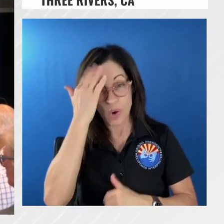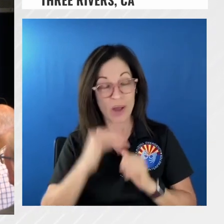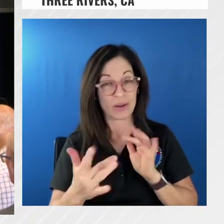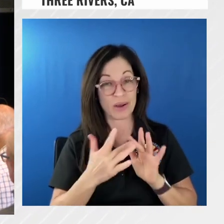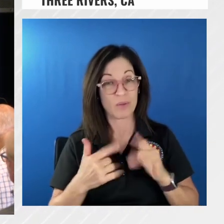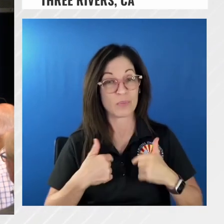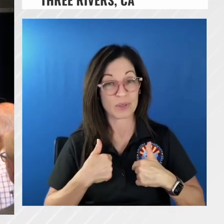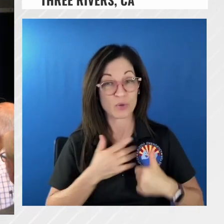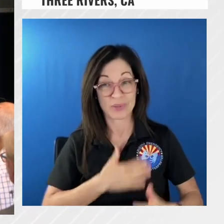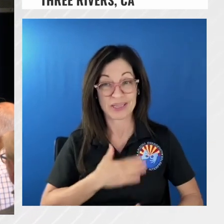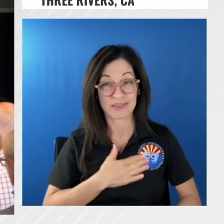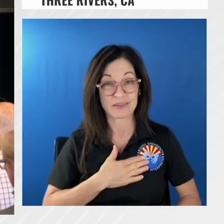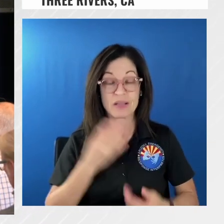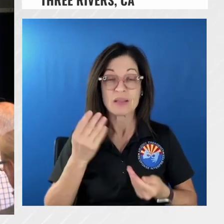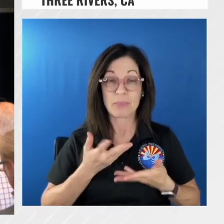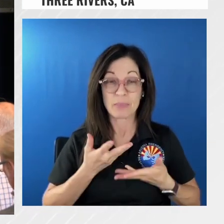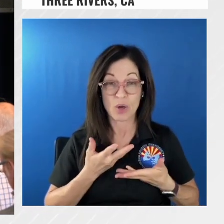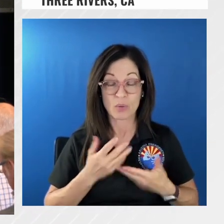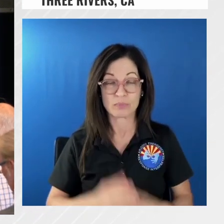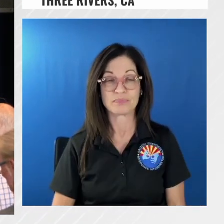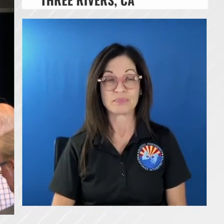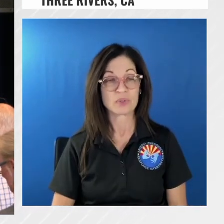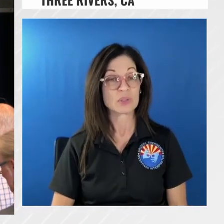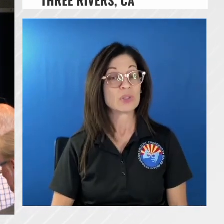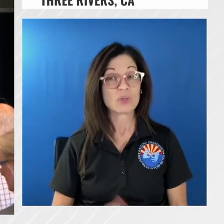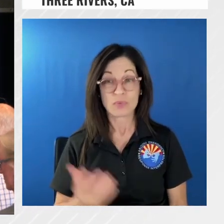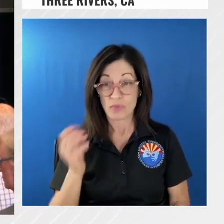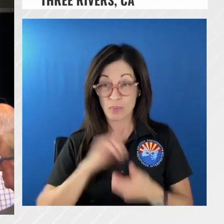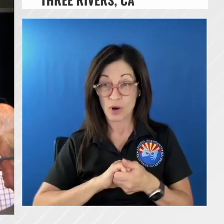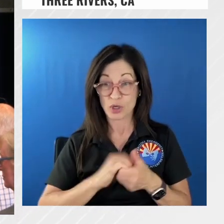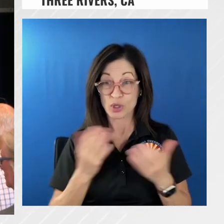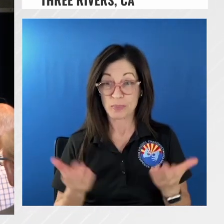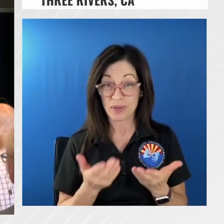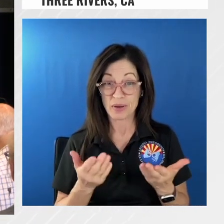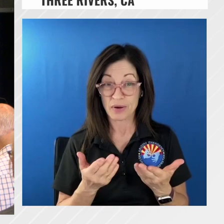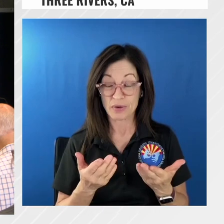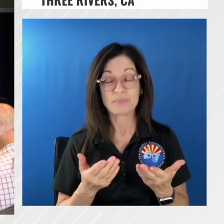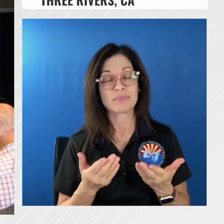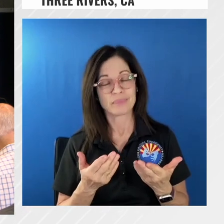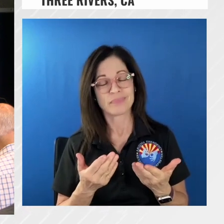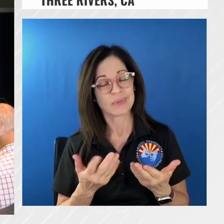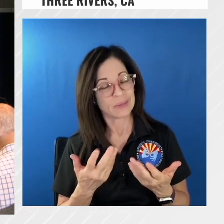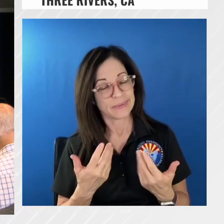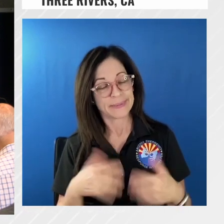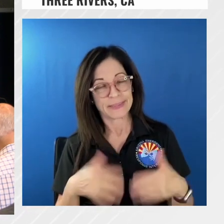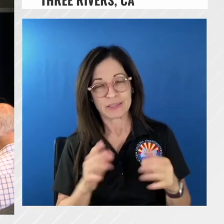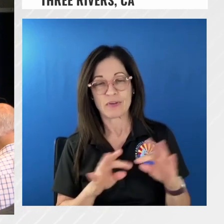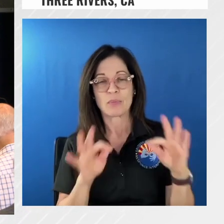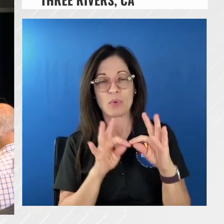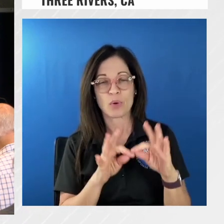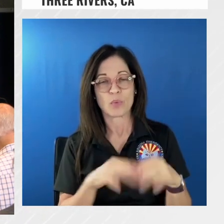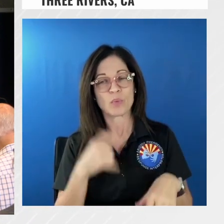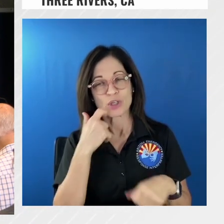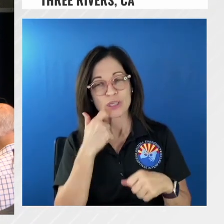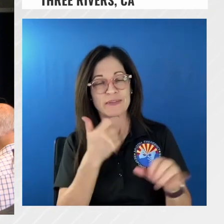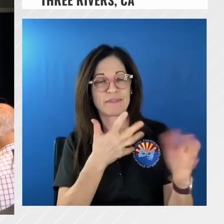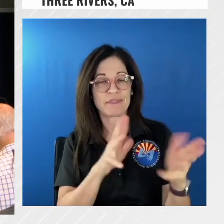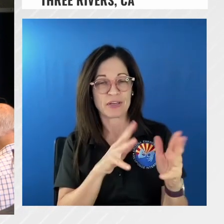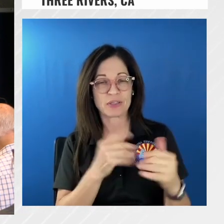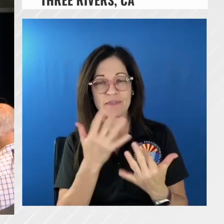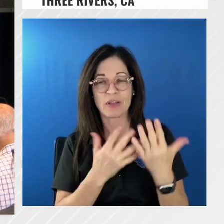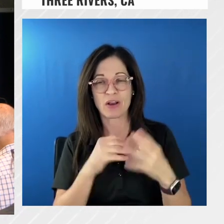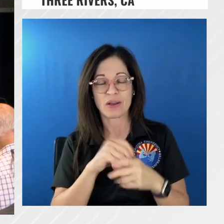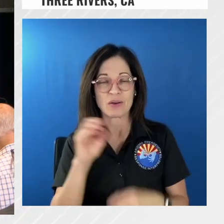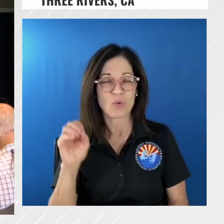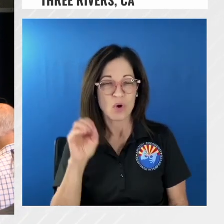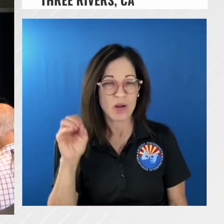um so the partnership here is really um as we fight fires in many different states we just got back from oregon and we're on a pretty complex fire up there